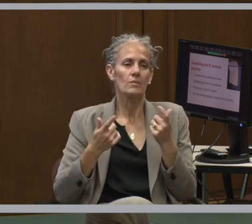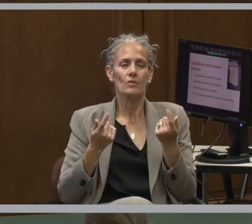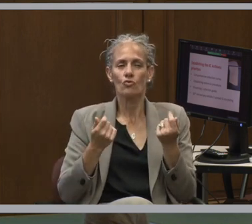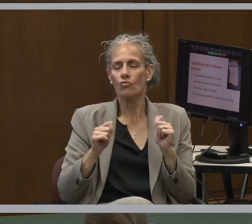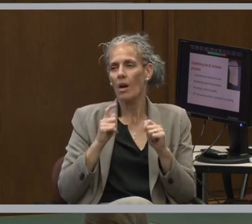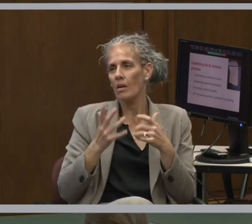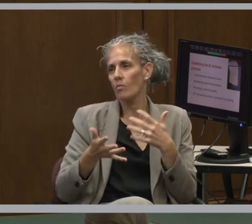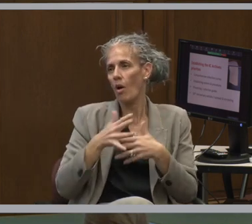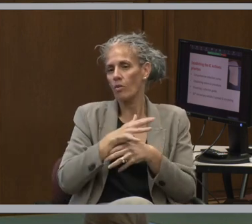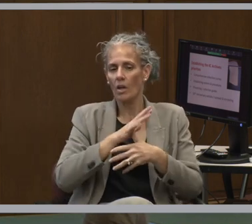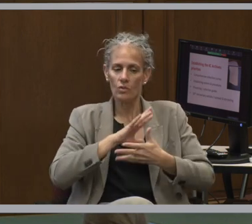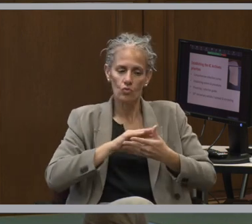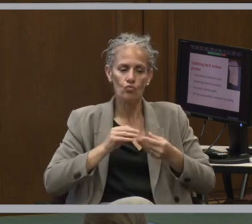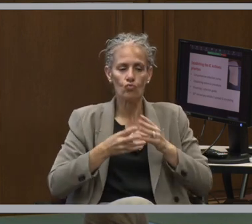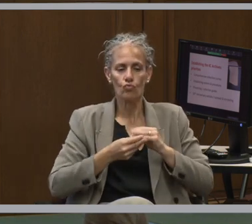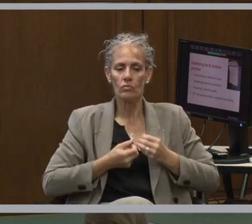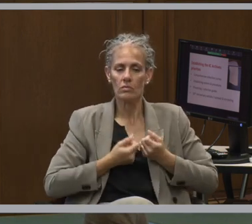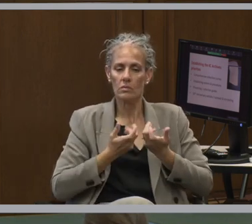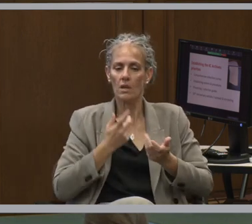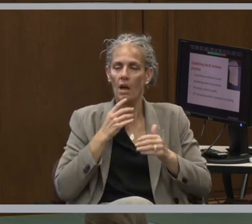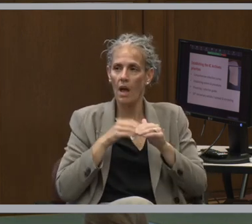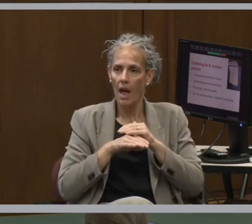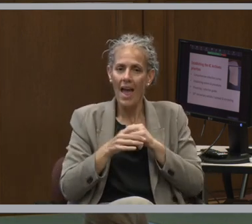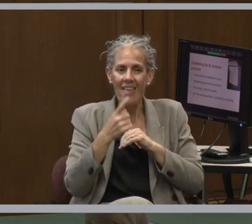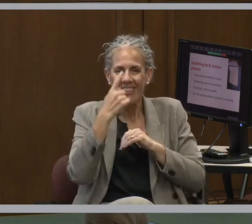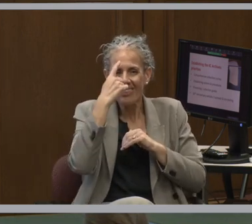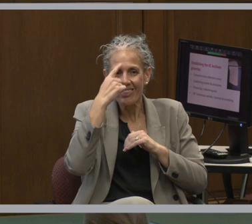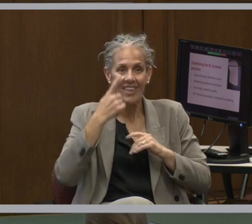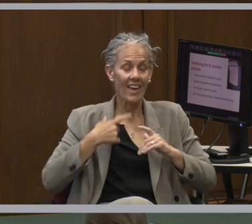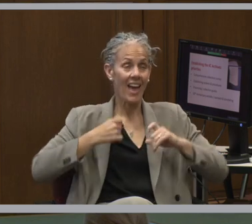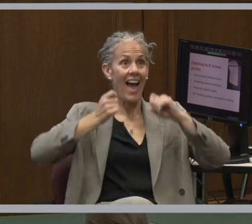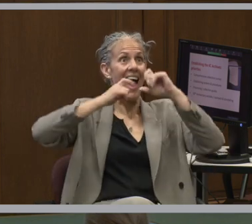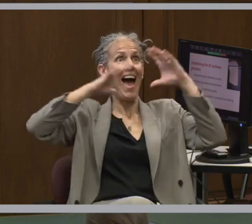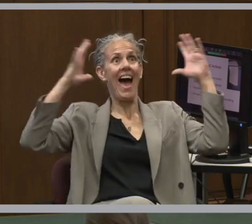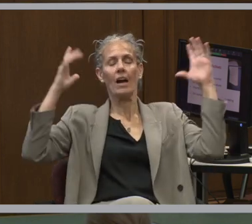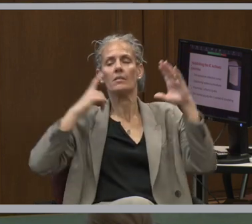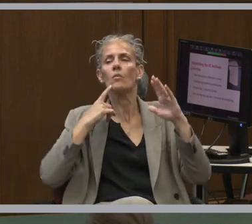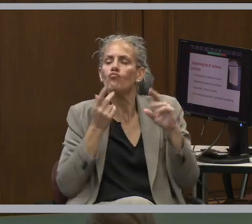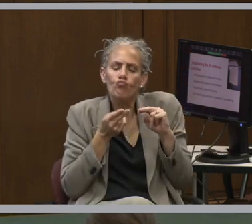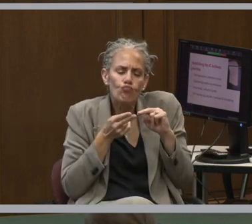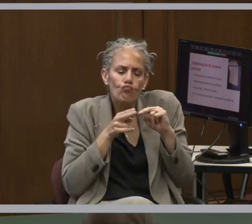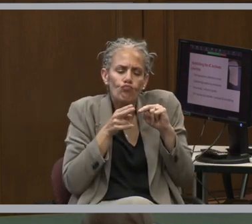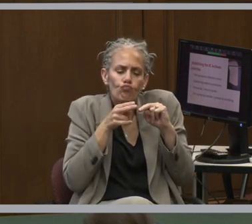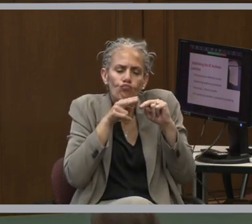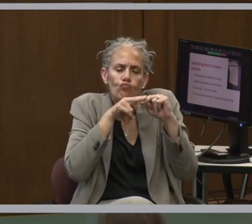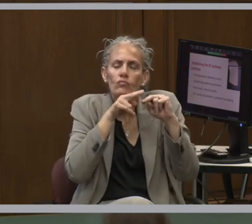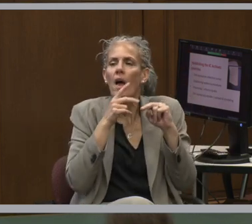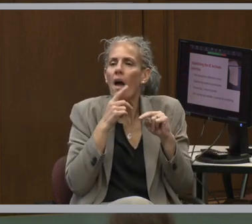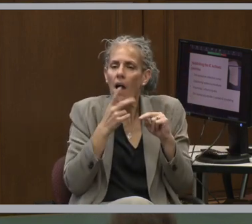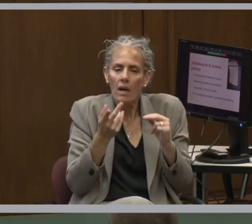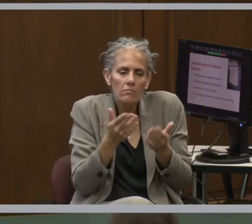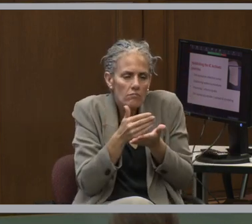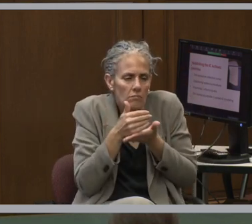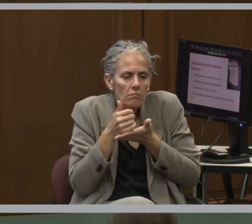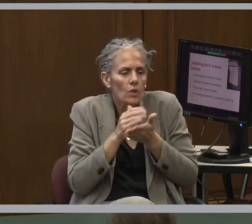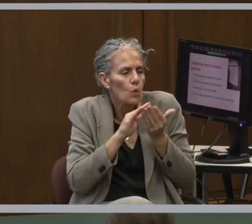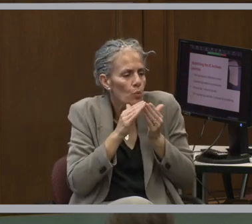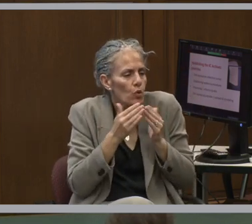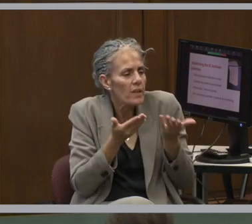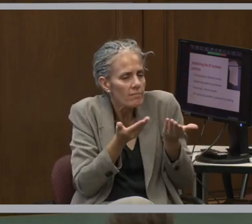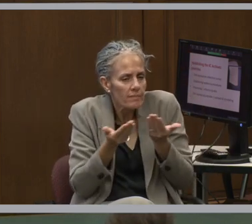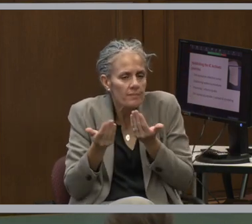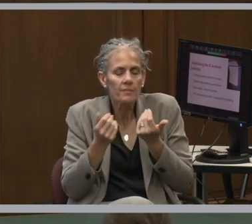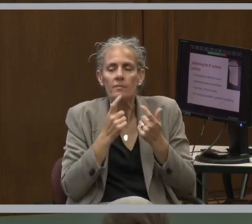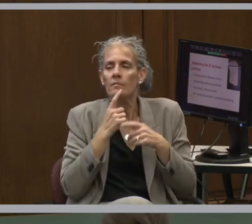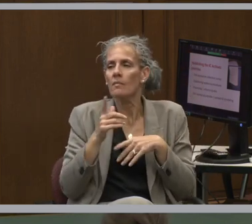storytelling and access and thinking incrementally and building a community. In my last job, I